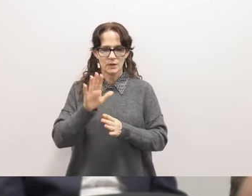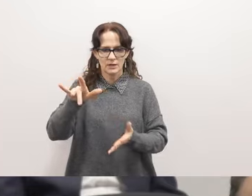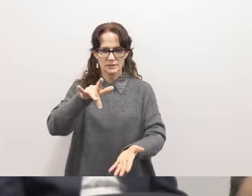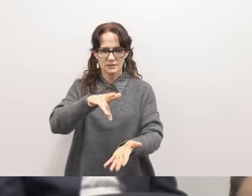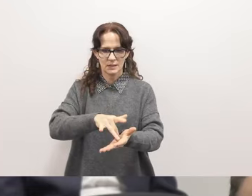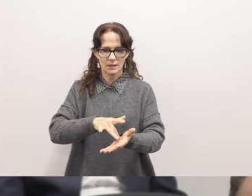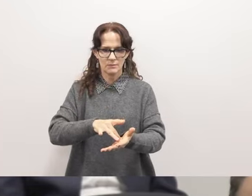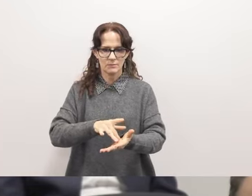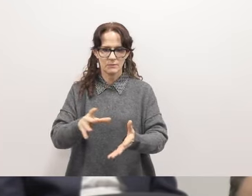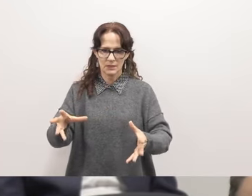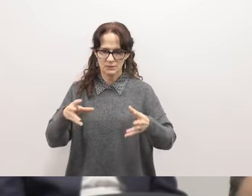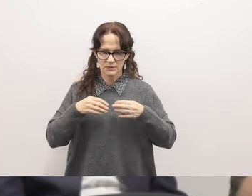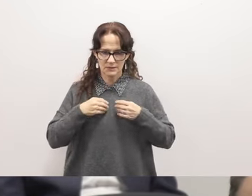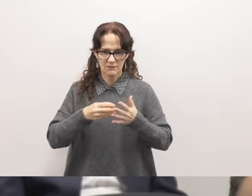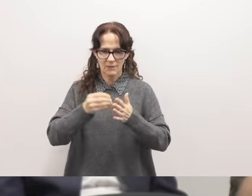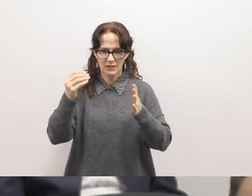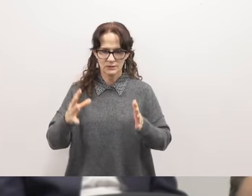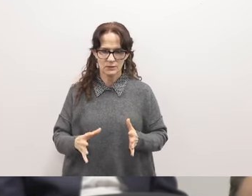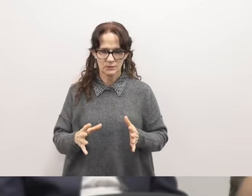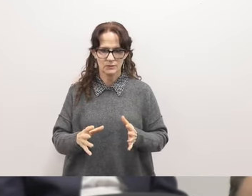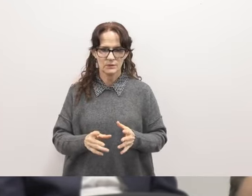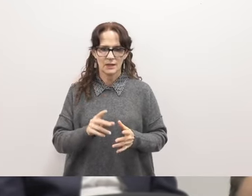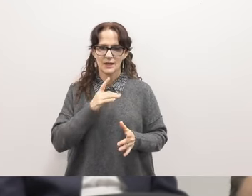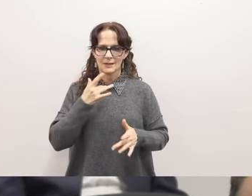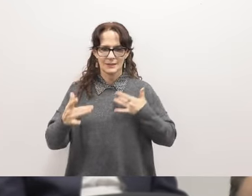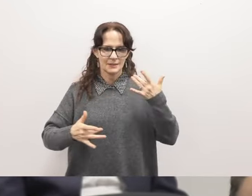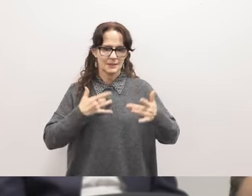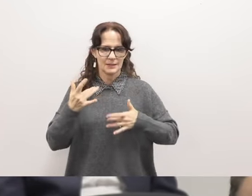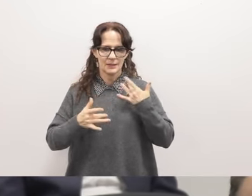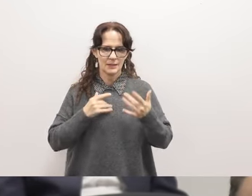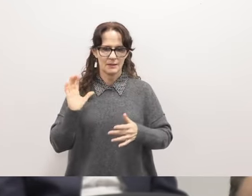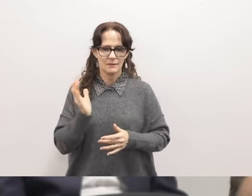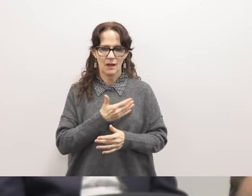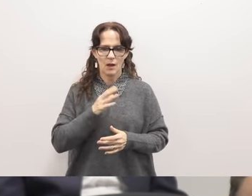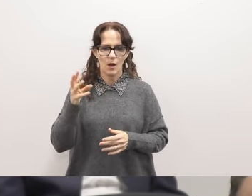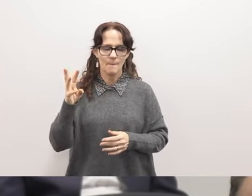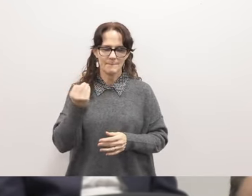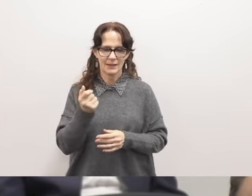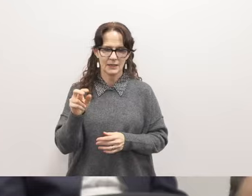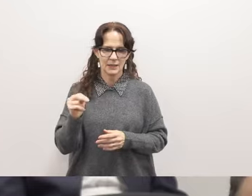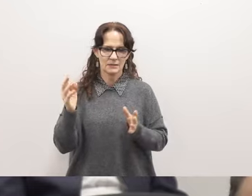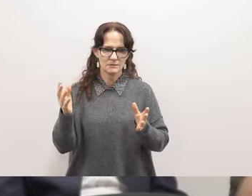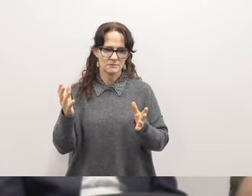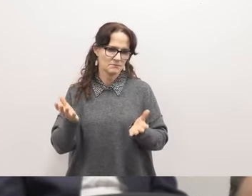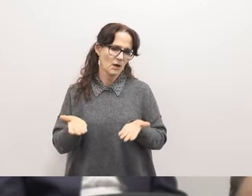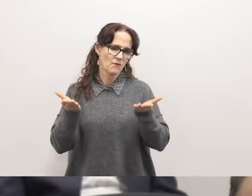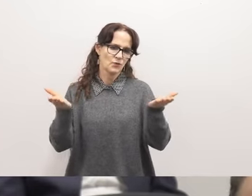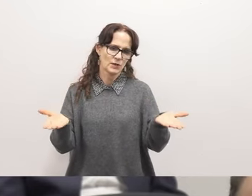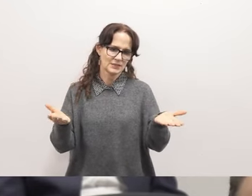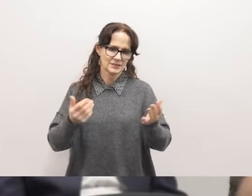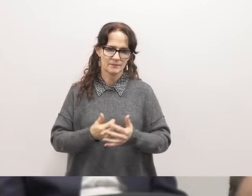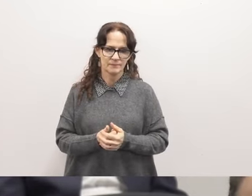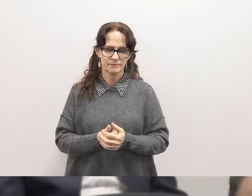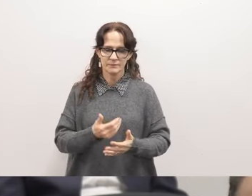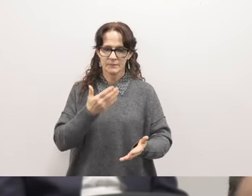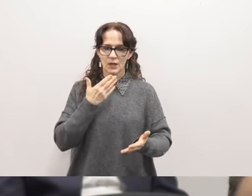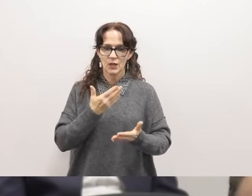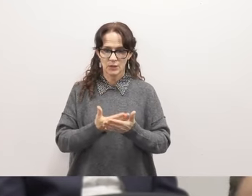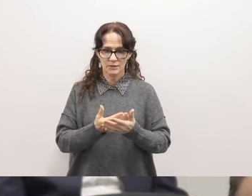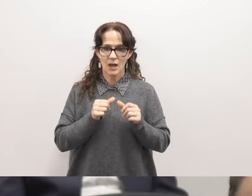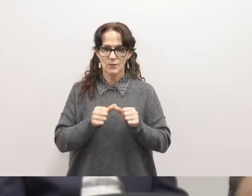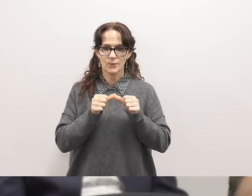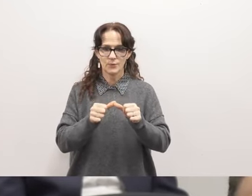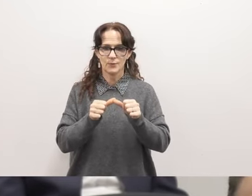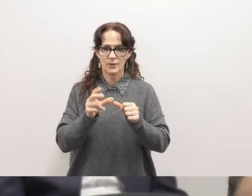been very well received by students and is a highlight of our millican offerings now that we are a good amount into